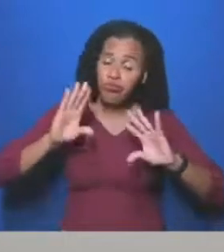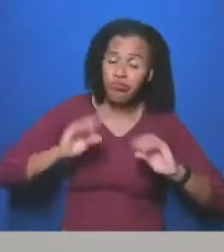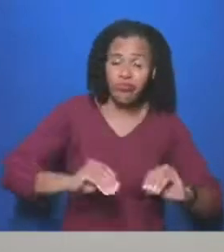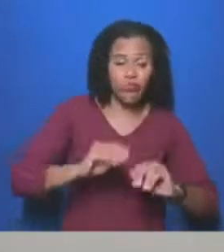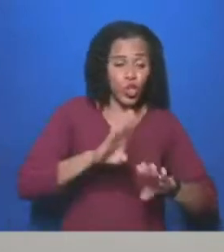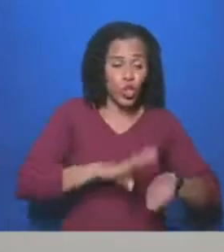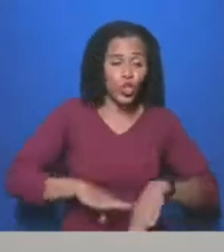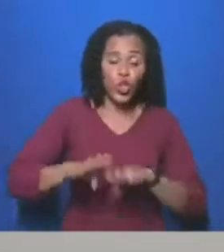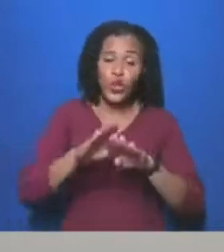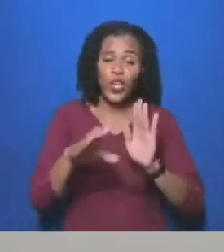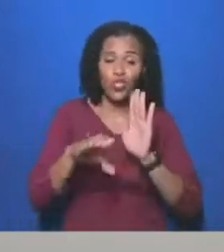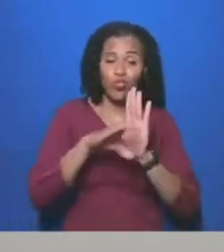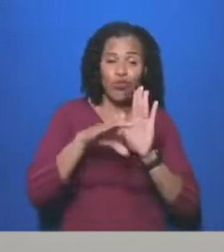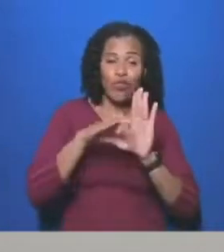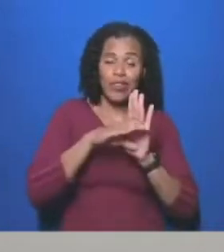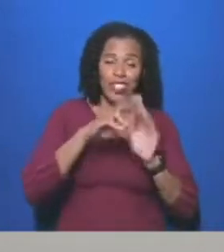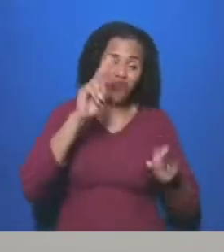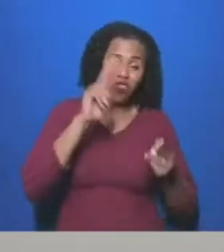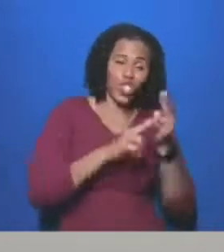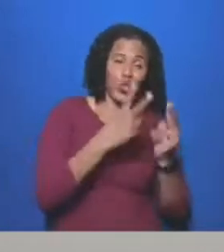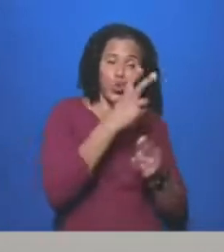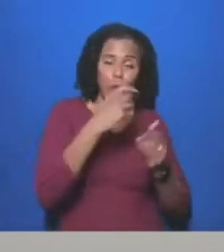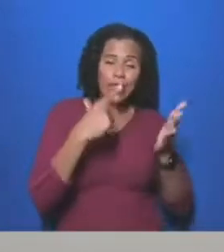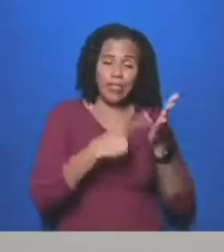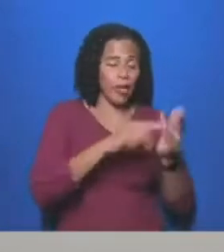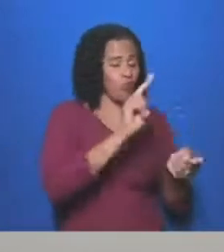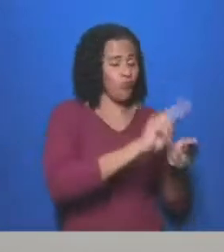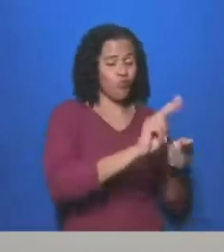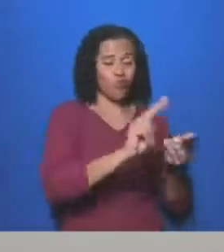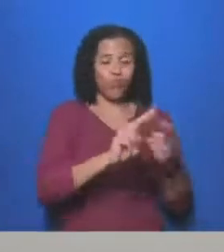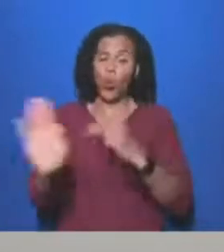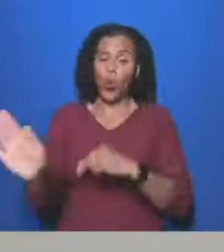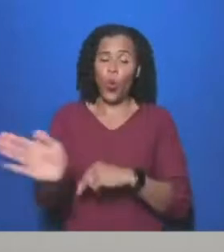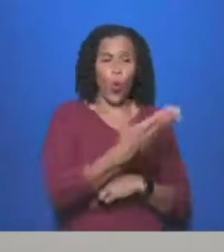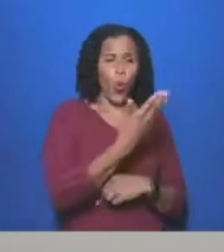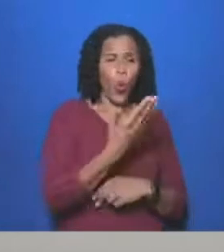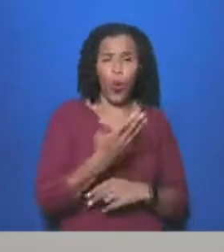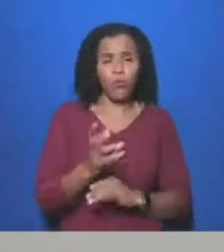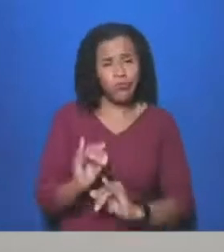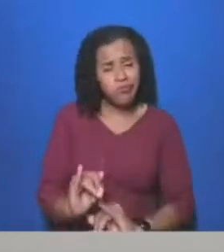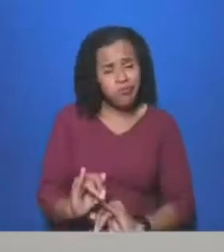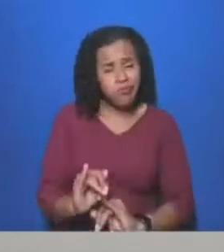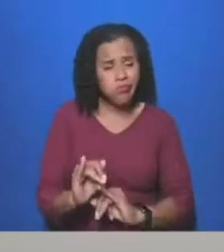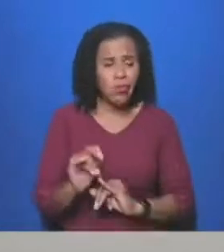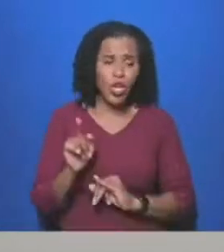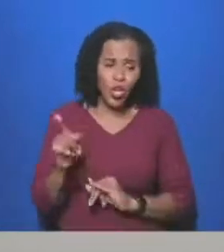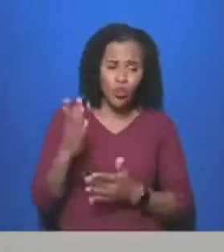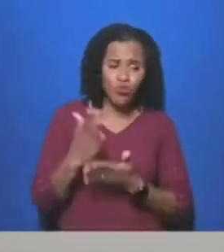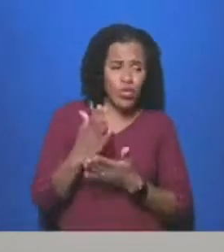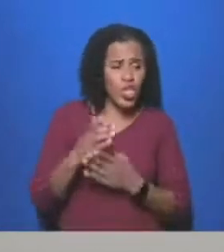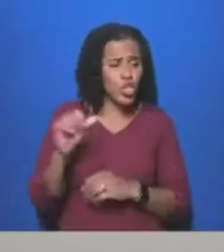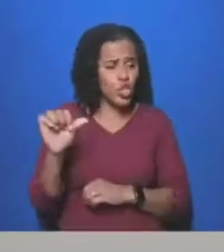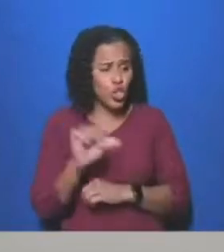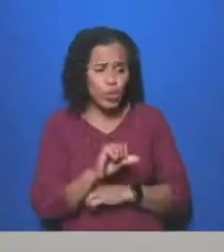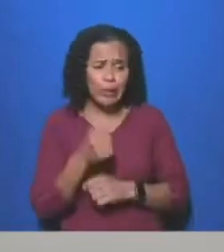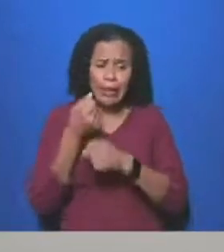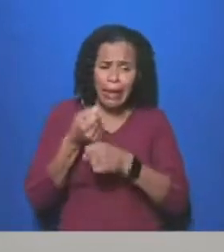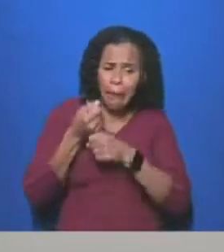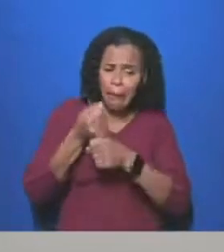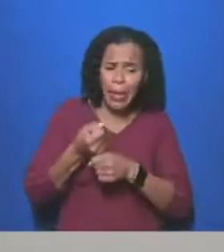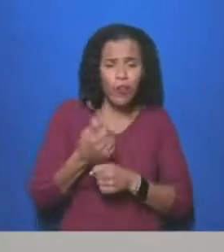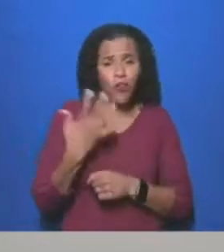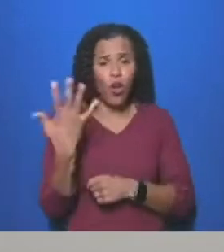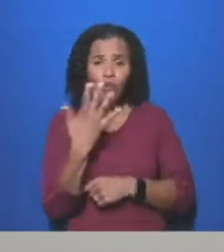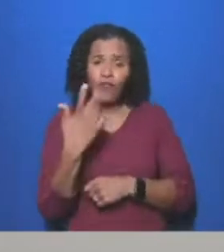campaigning for £15 an hour minimum for care workers. It is the least that they deserve, because any credible plan for the